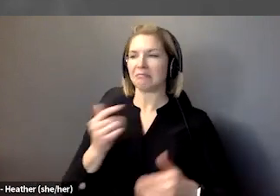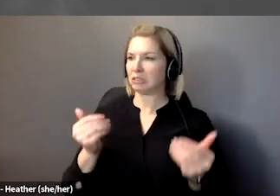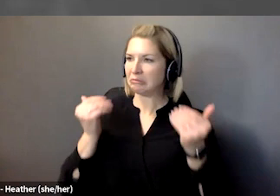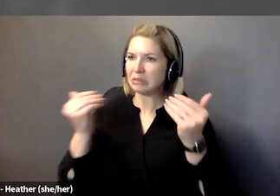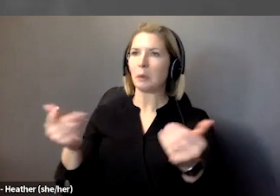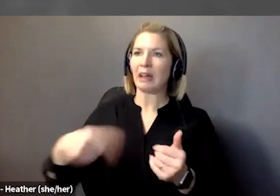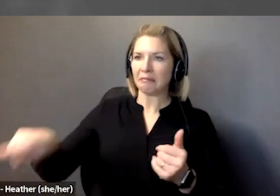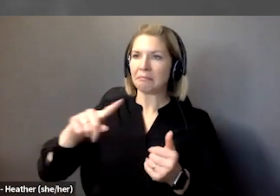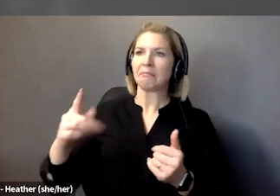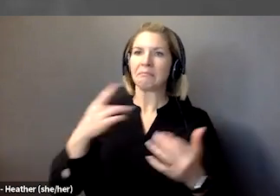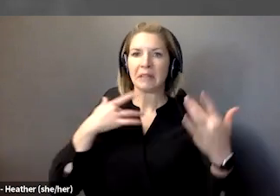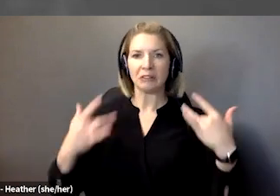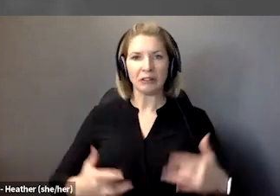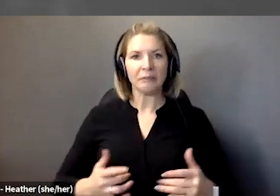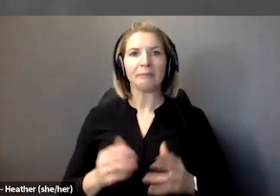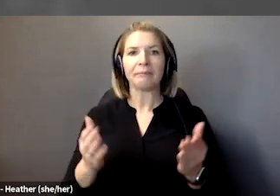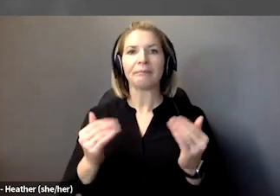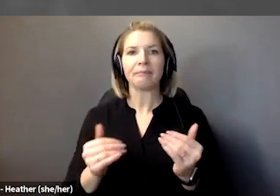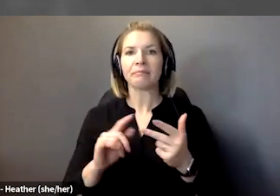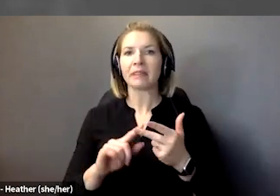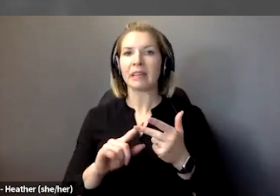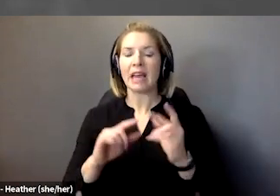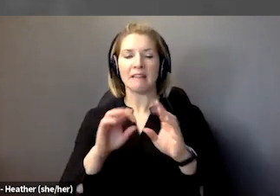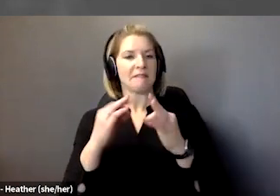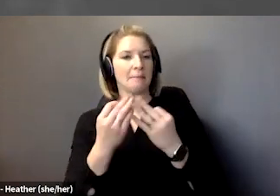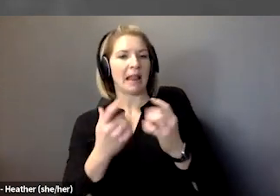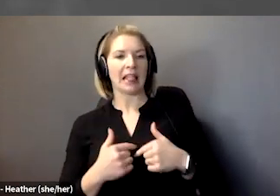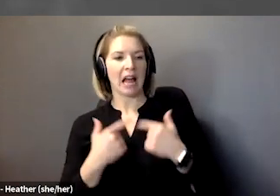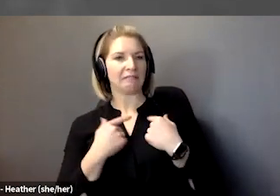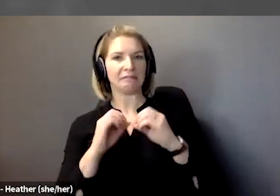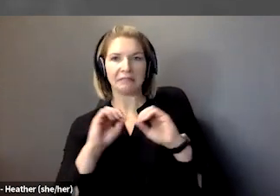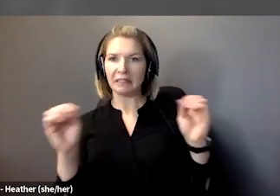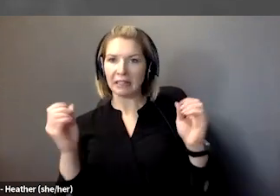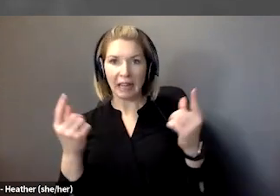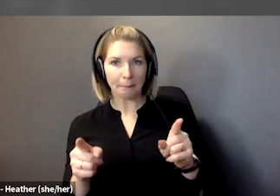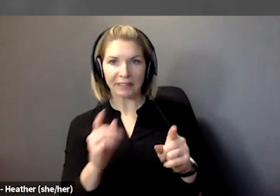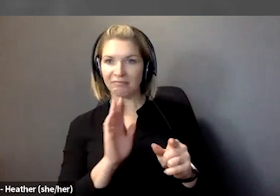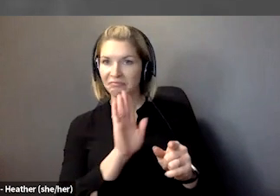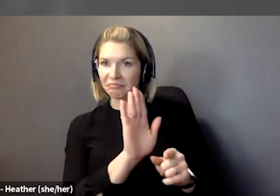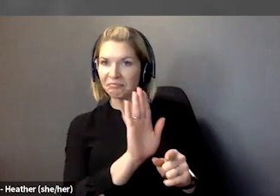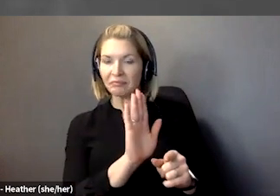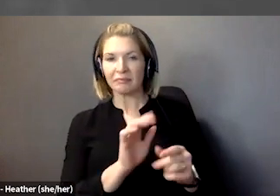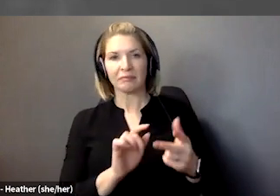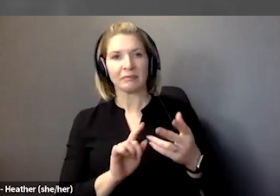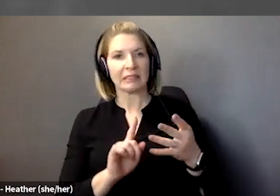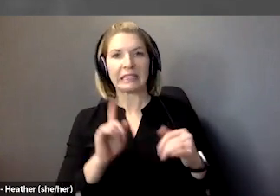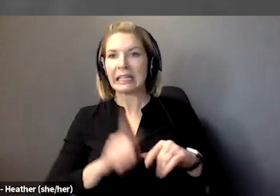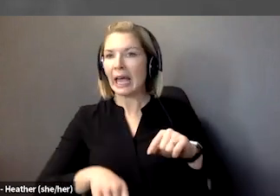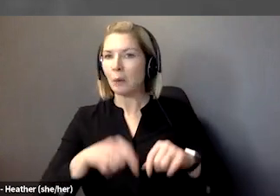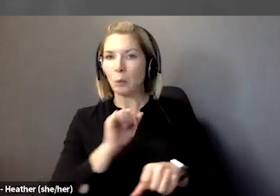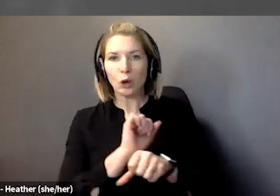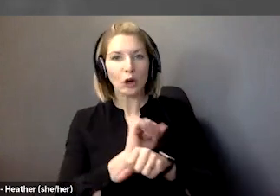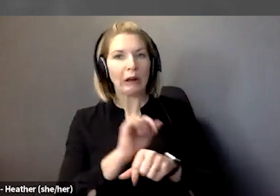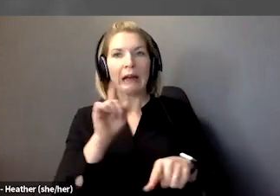You get no next to no family life and you cannot work. Jonathan. invest in your